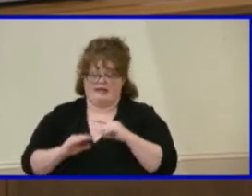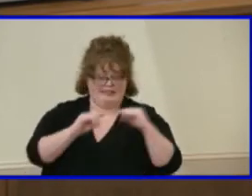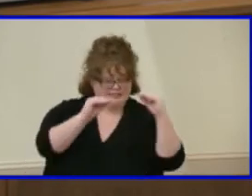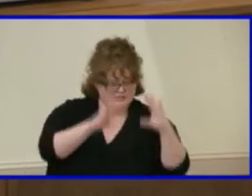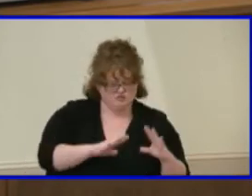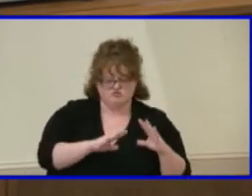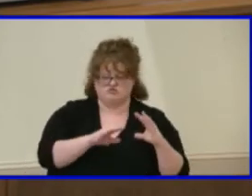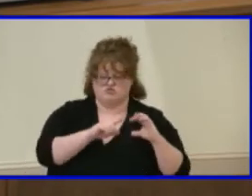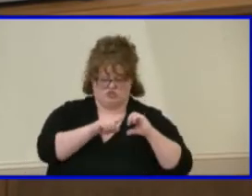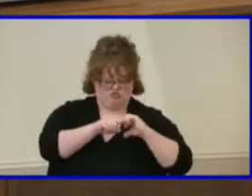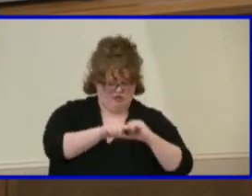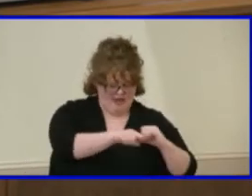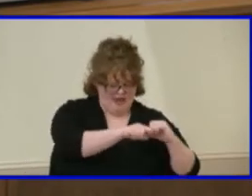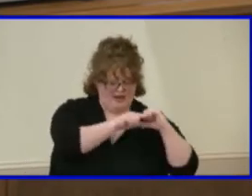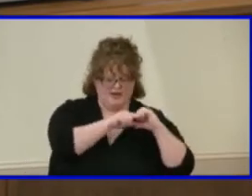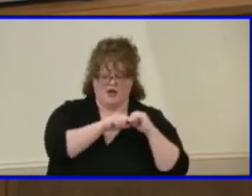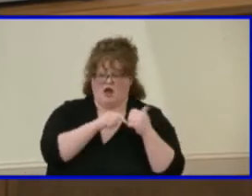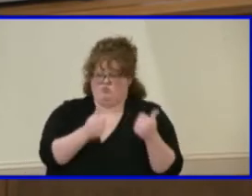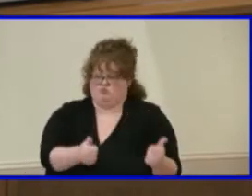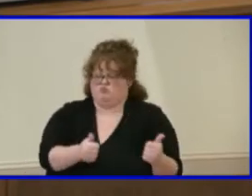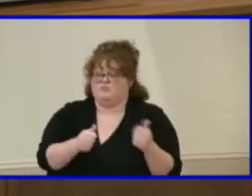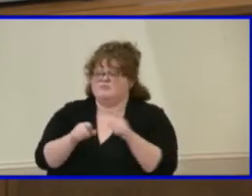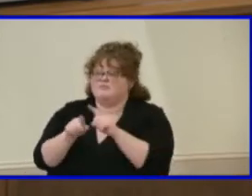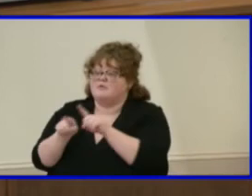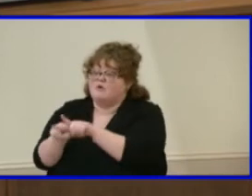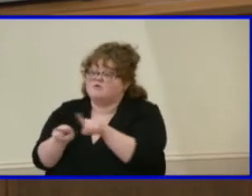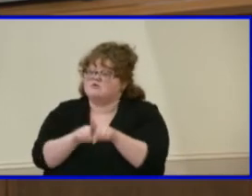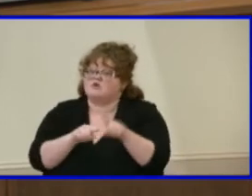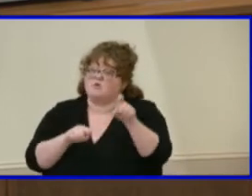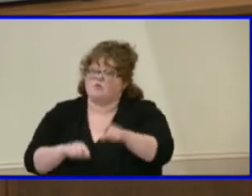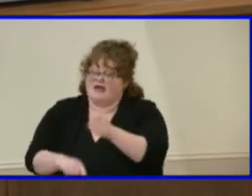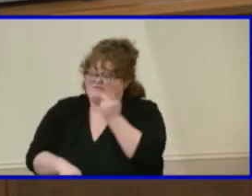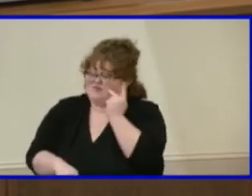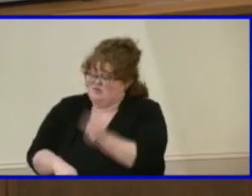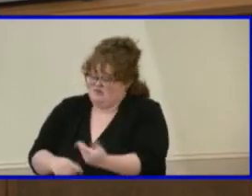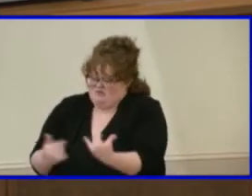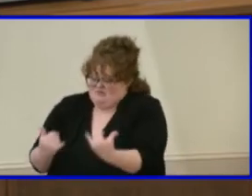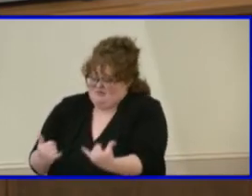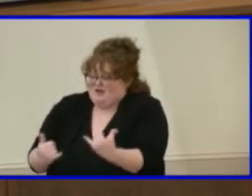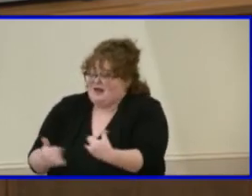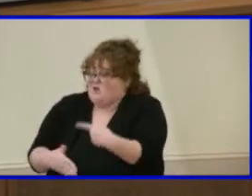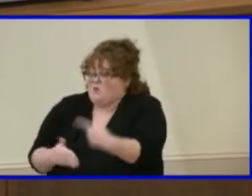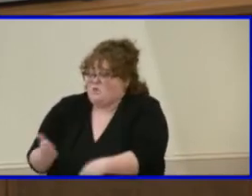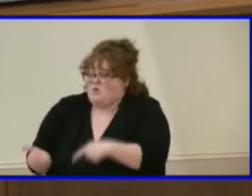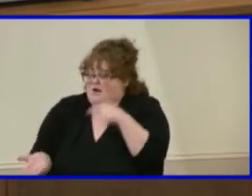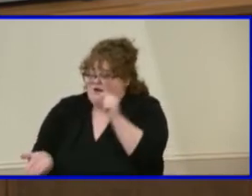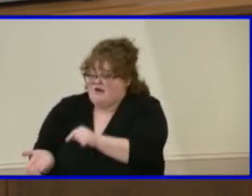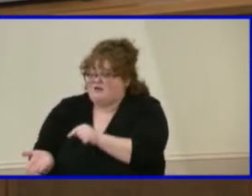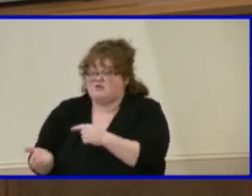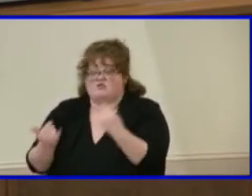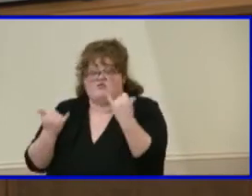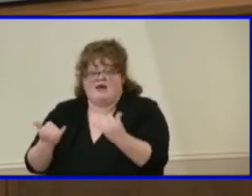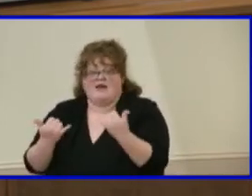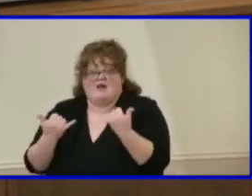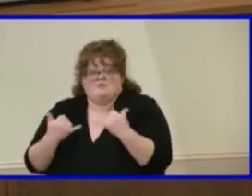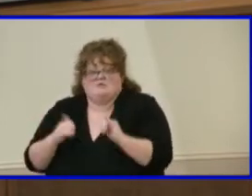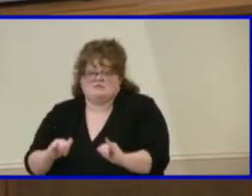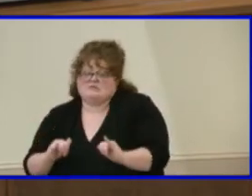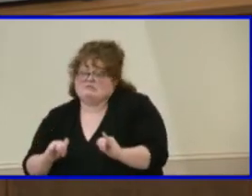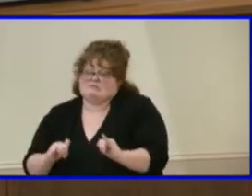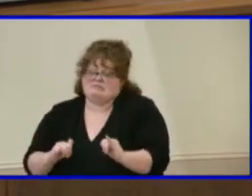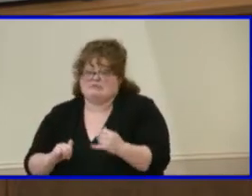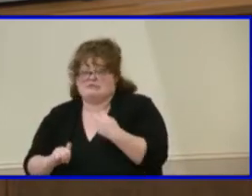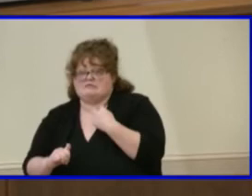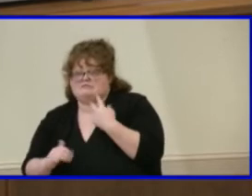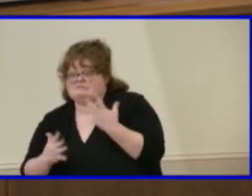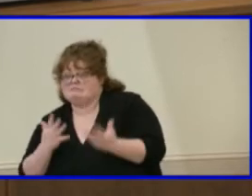is great. But I also think we have to look at, you know, what's in front of us right now. And what's in front of us right now is we're still in that limbo spot of waiting for